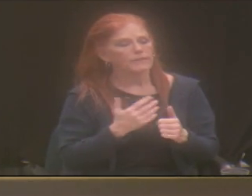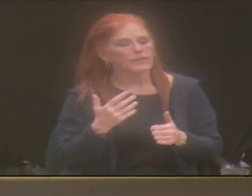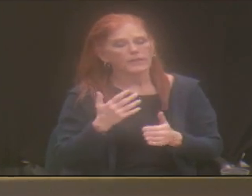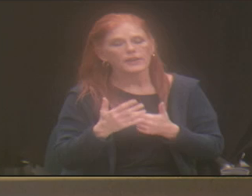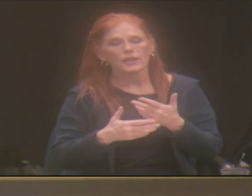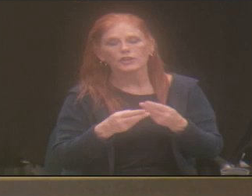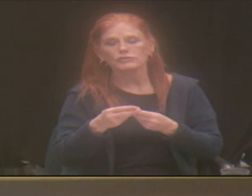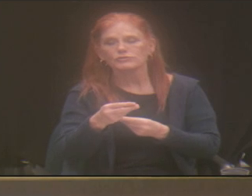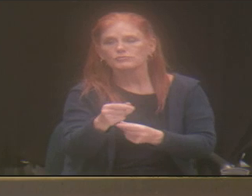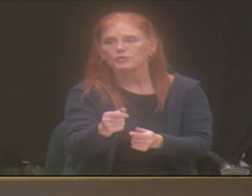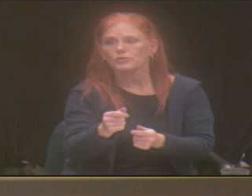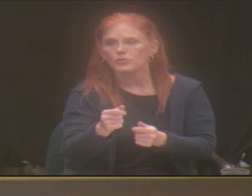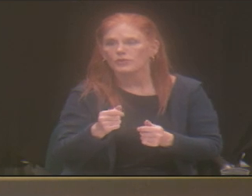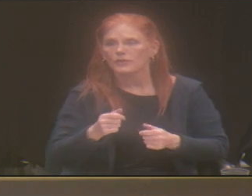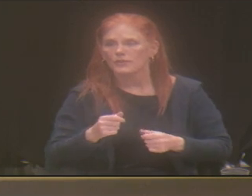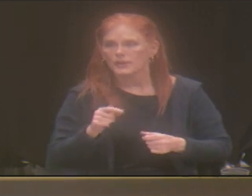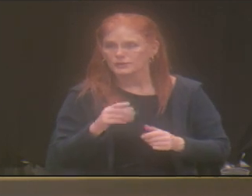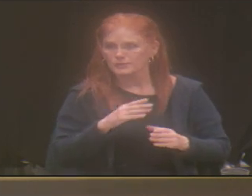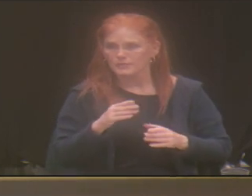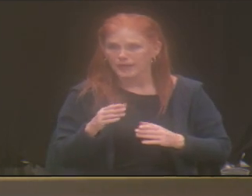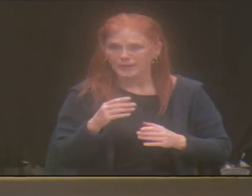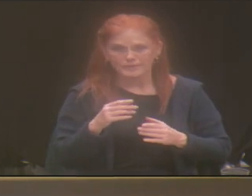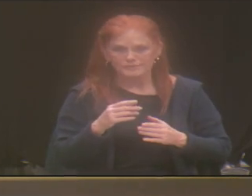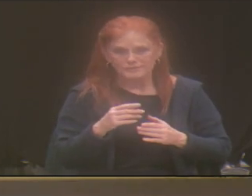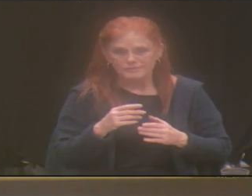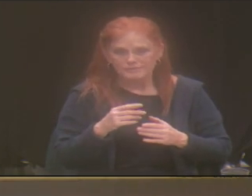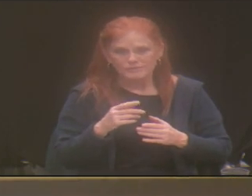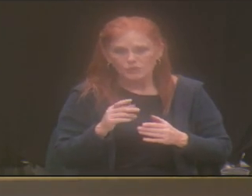you would kind of plan for?